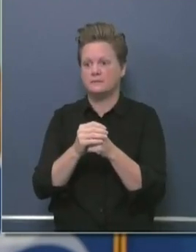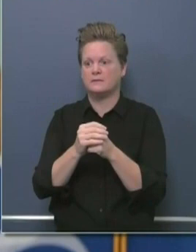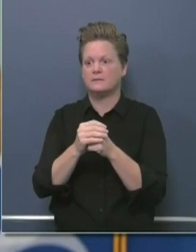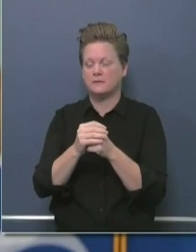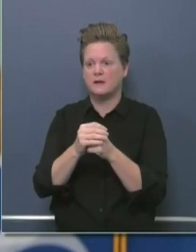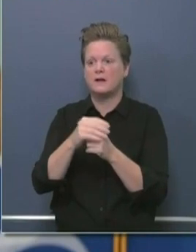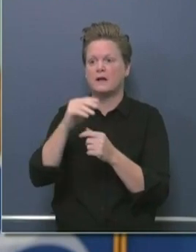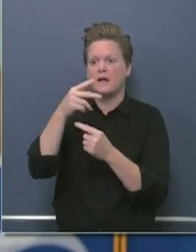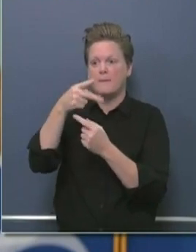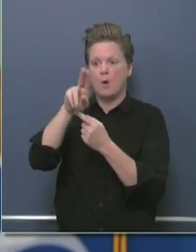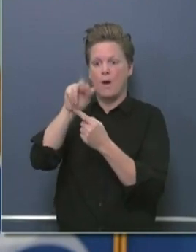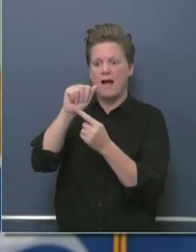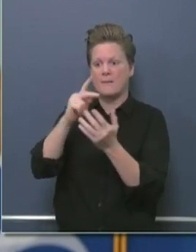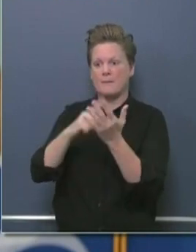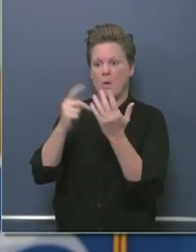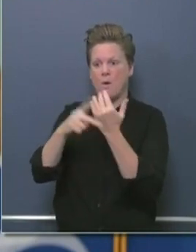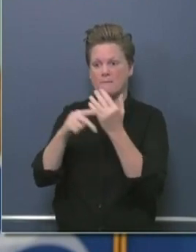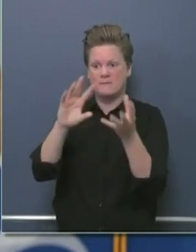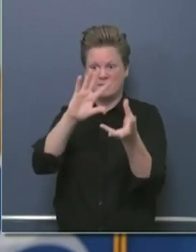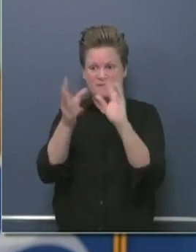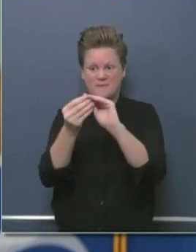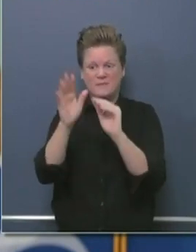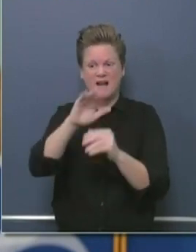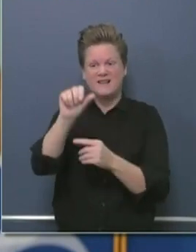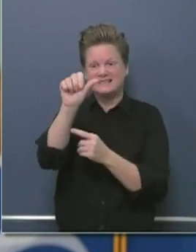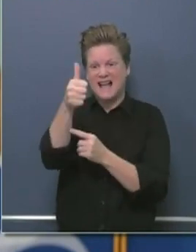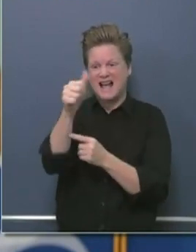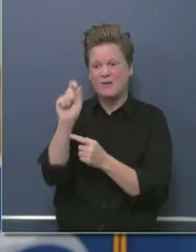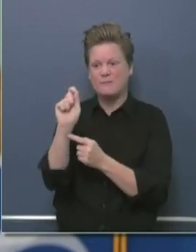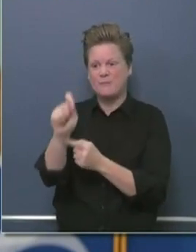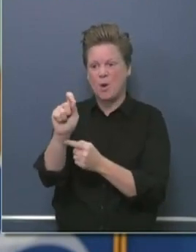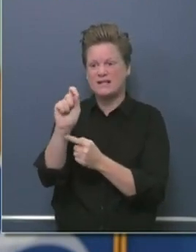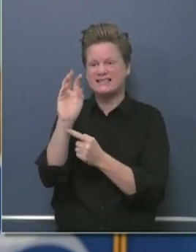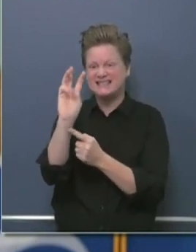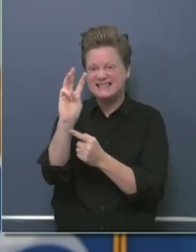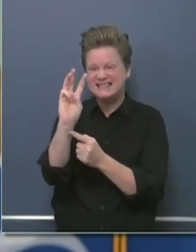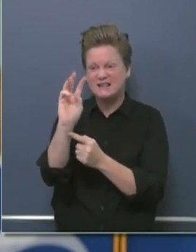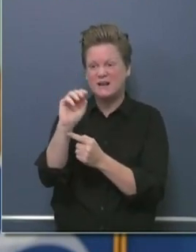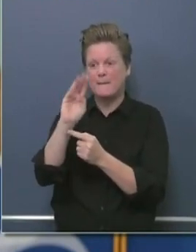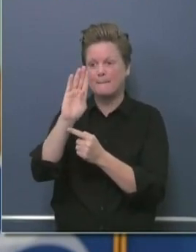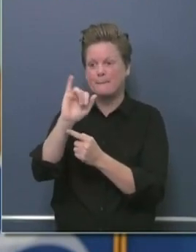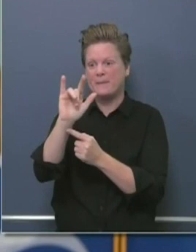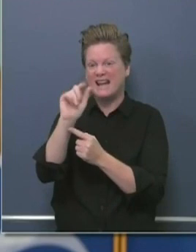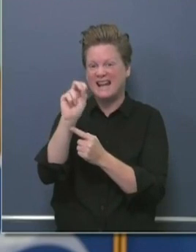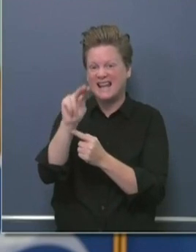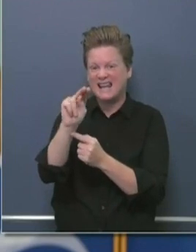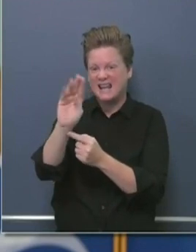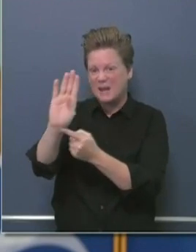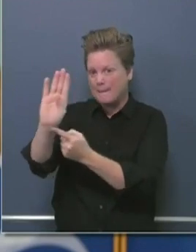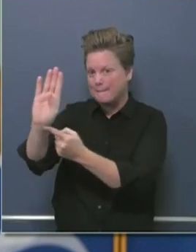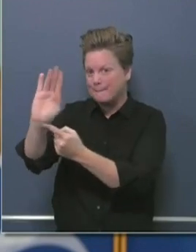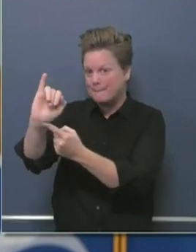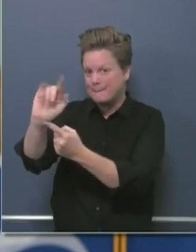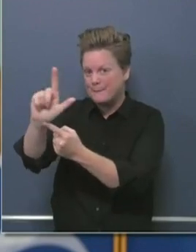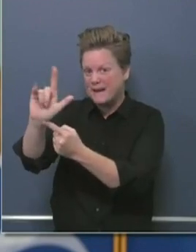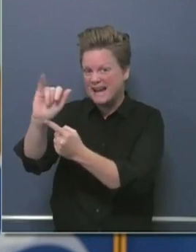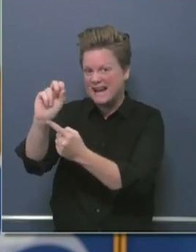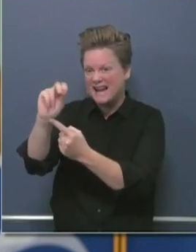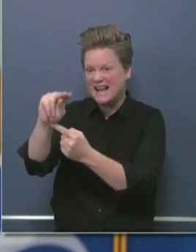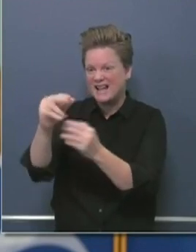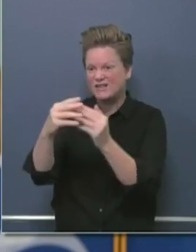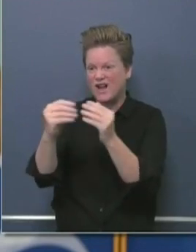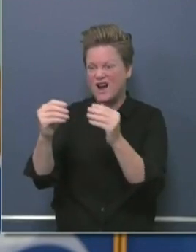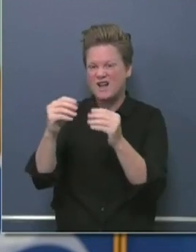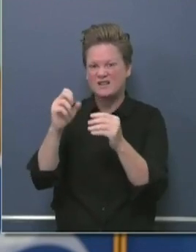.6 billion now has been distributed. Remarkably, just since Sunday, $2 billion has been distributed